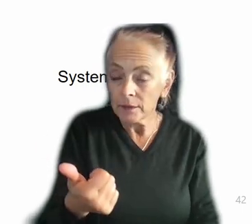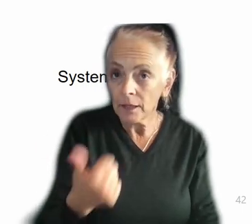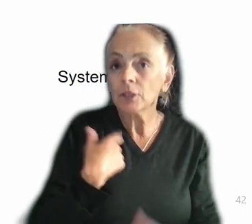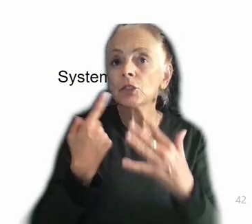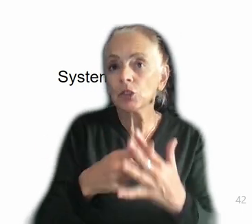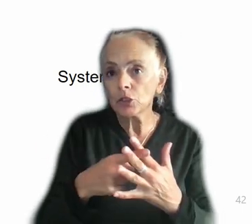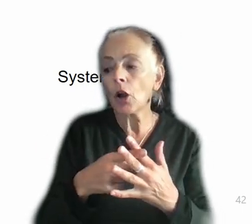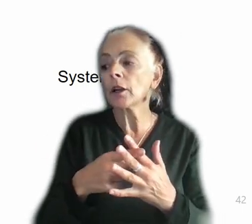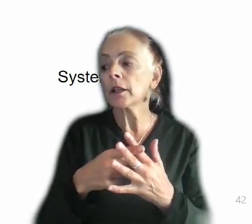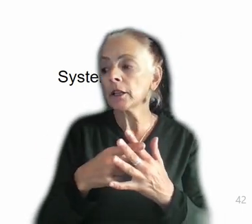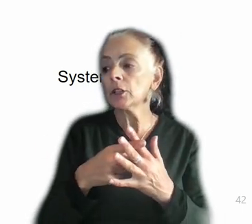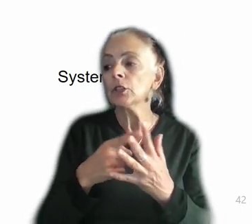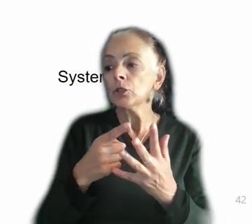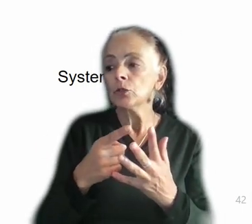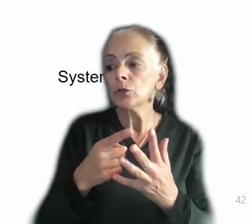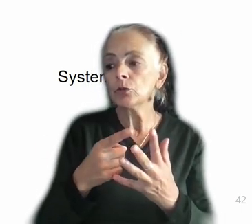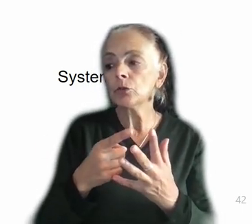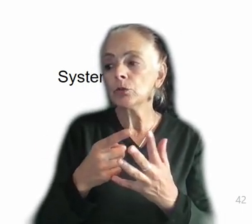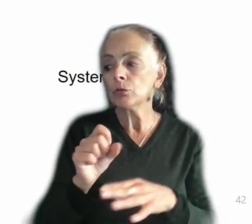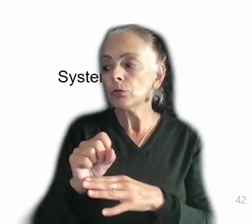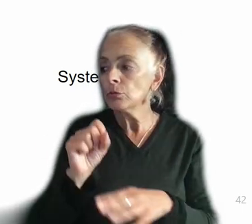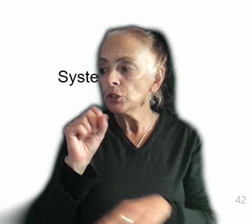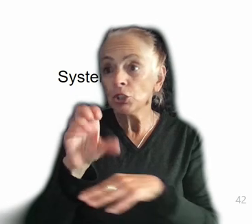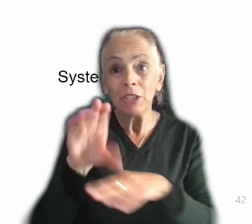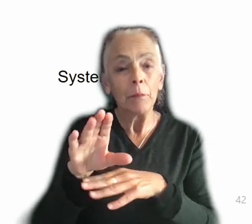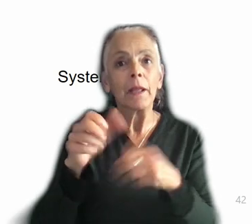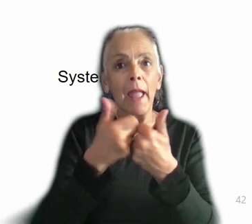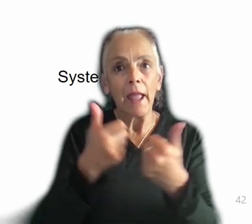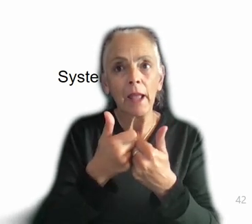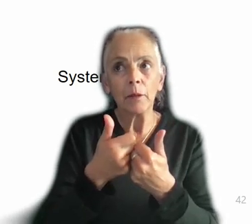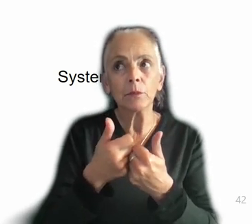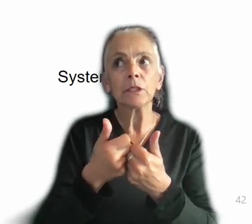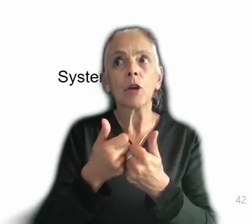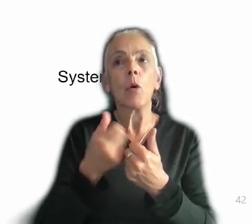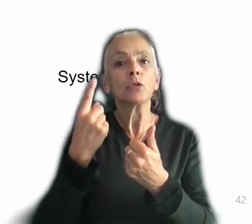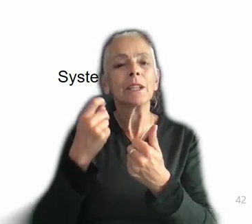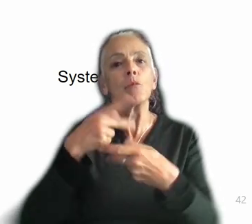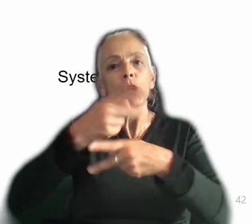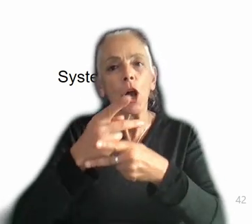and lists let me know a little bit about production and to understand the production lifecycle and the health there.